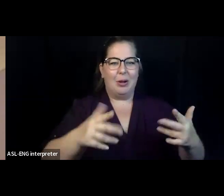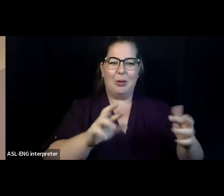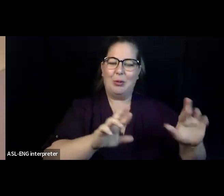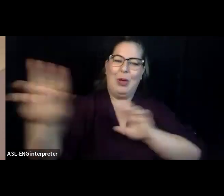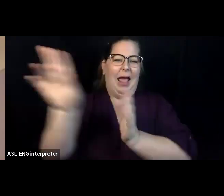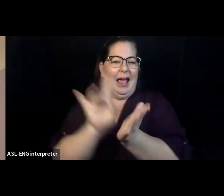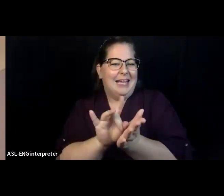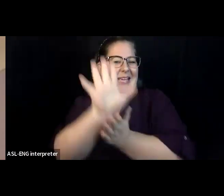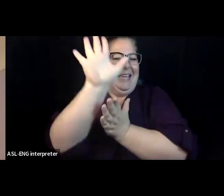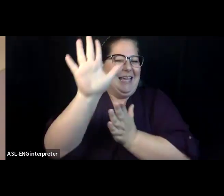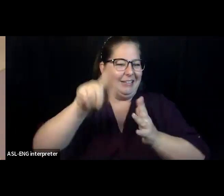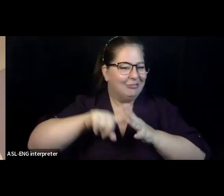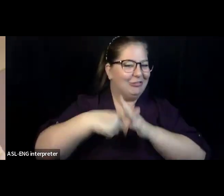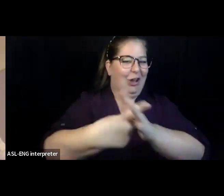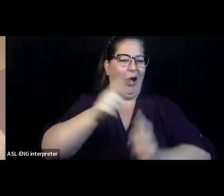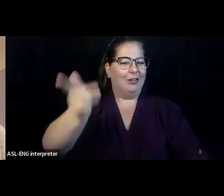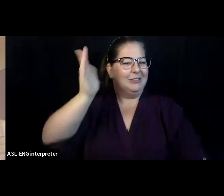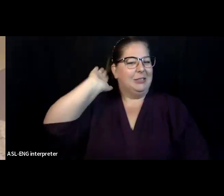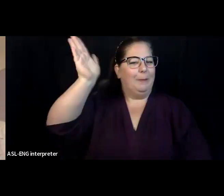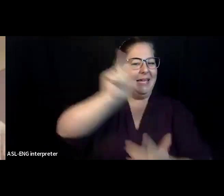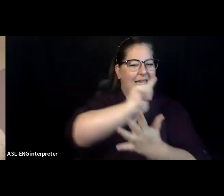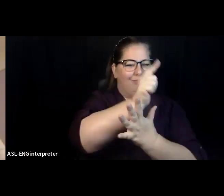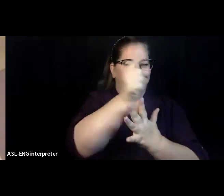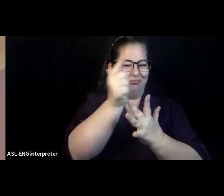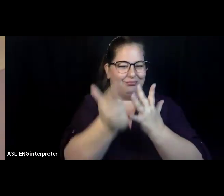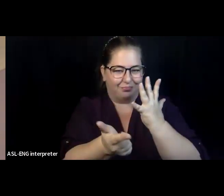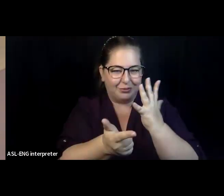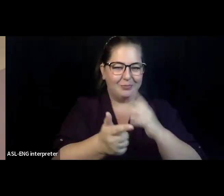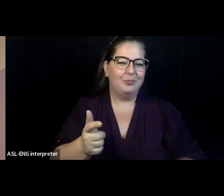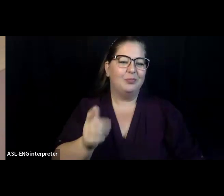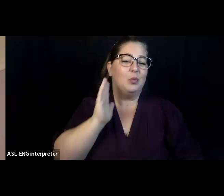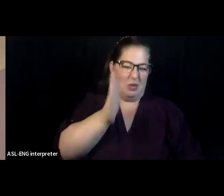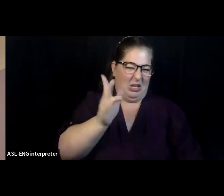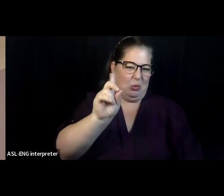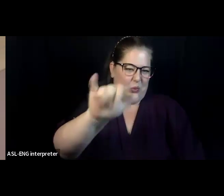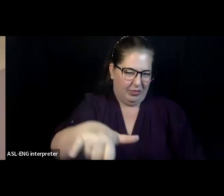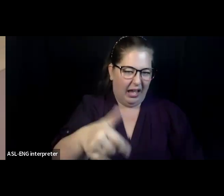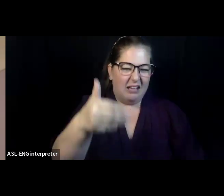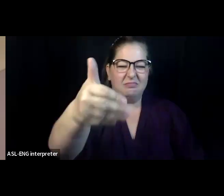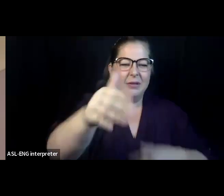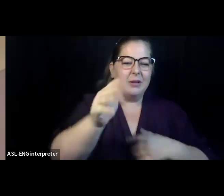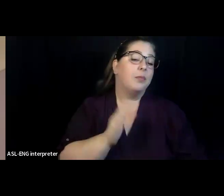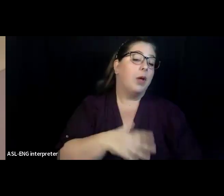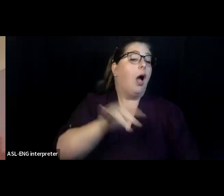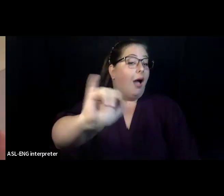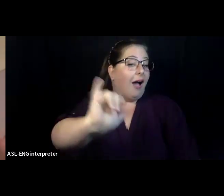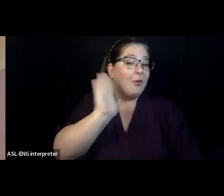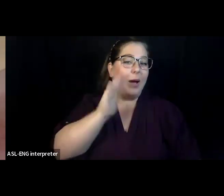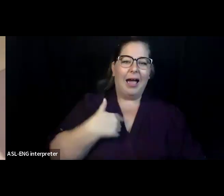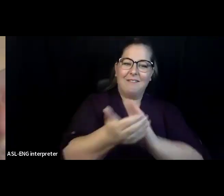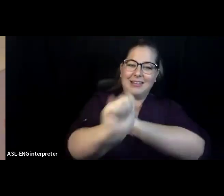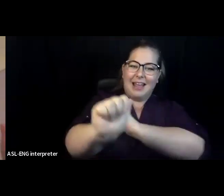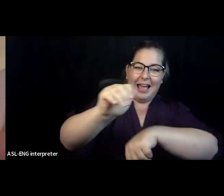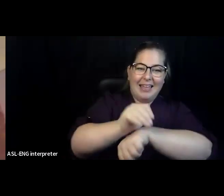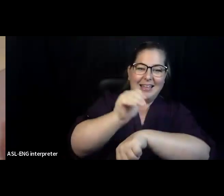Leroy, I see you on, I'm going to send you an email about that. Um, and just a really fun example of like celebrating the